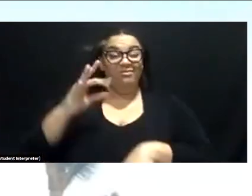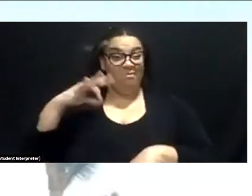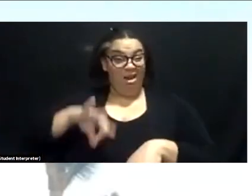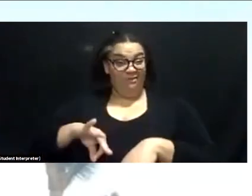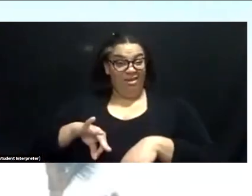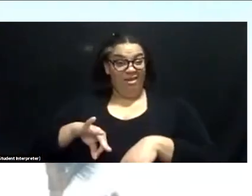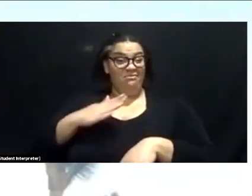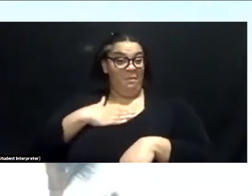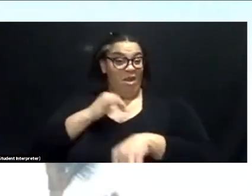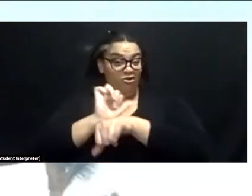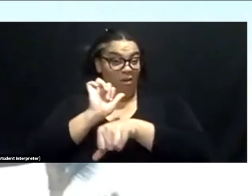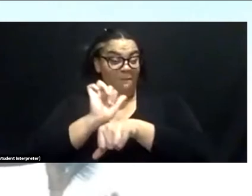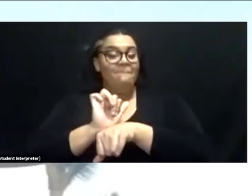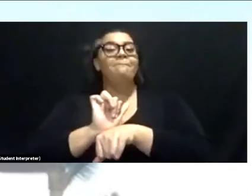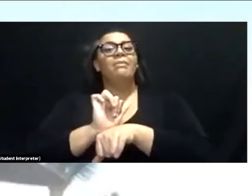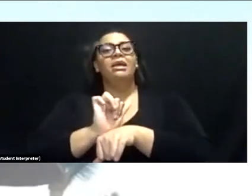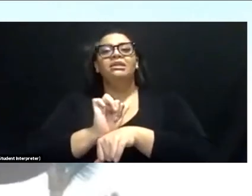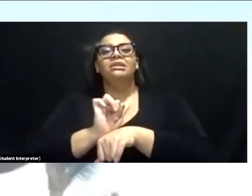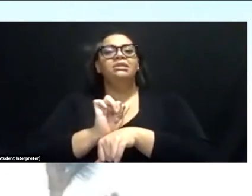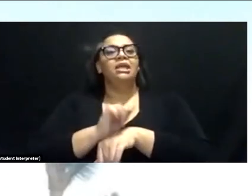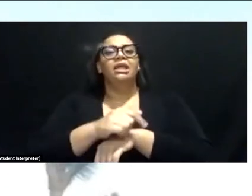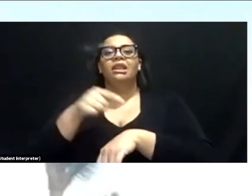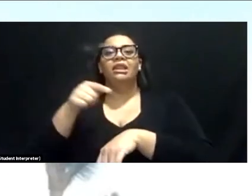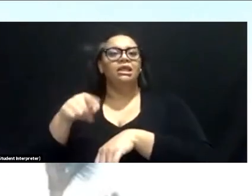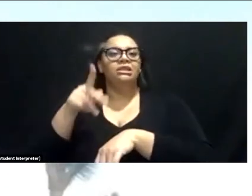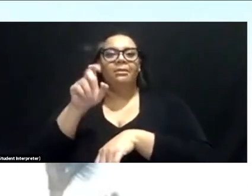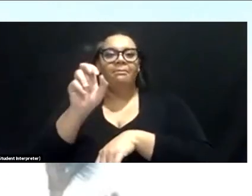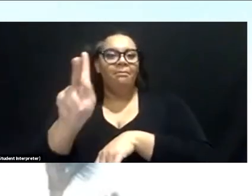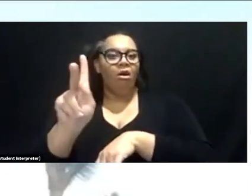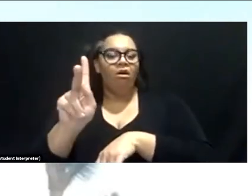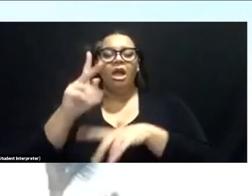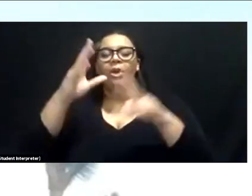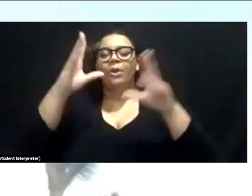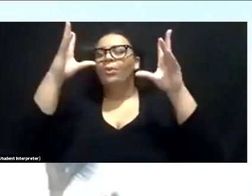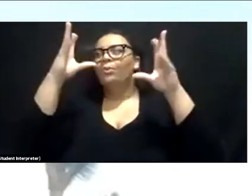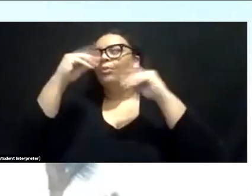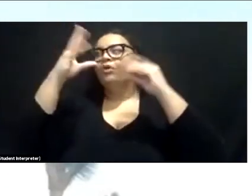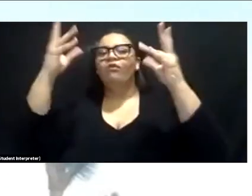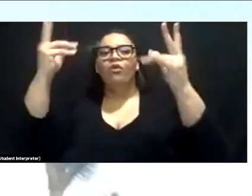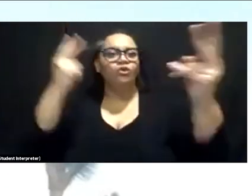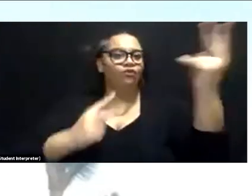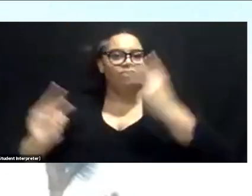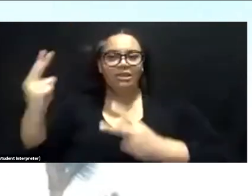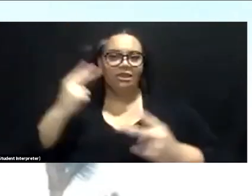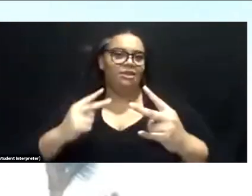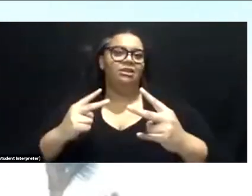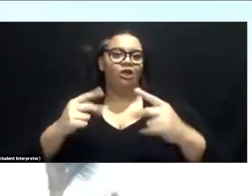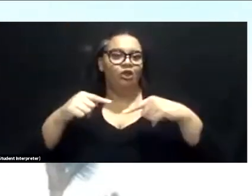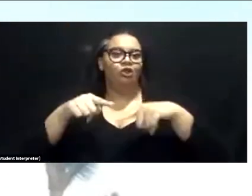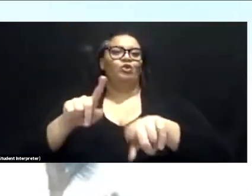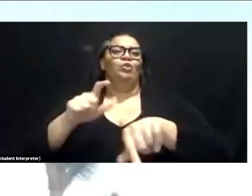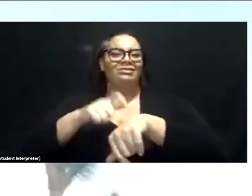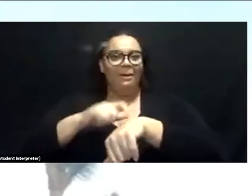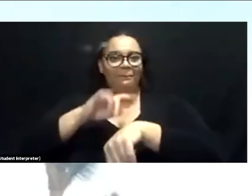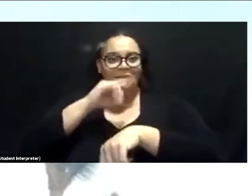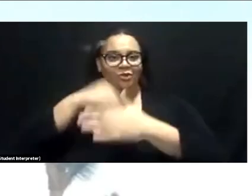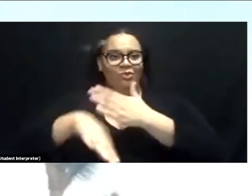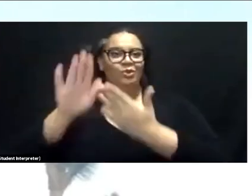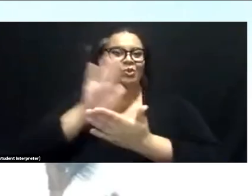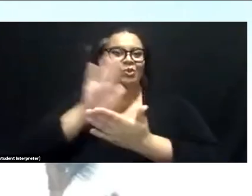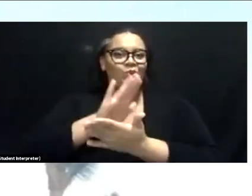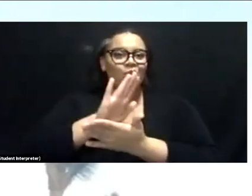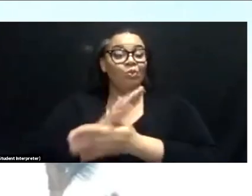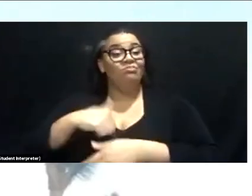is that this park is lovely to visit during the season that students are in school. Um, so we're able to take kids out